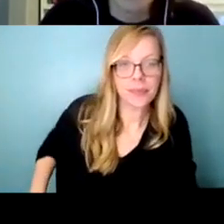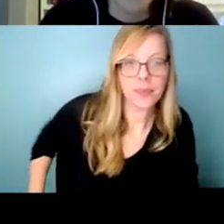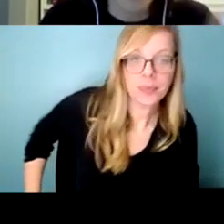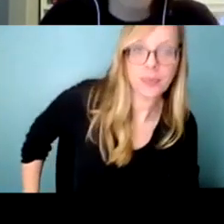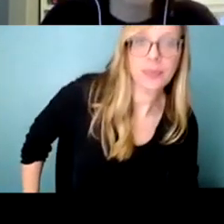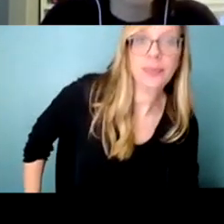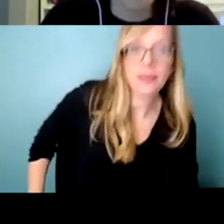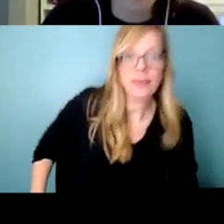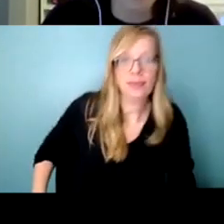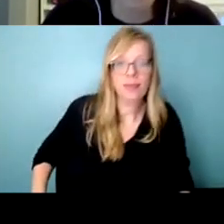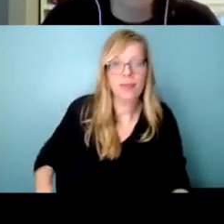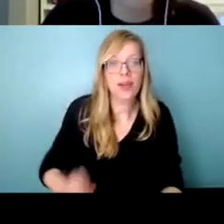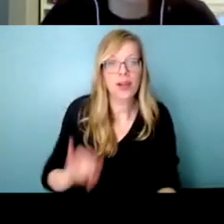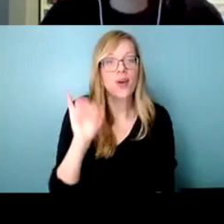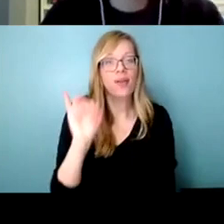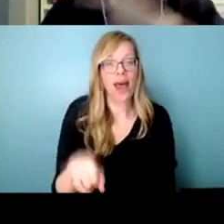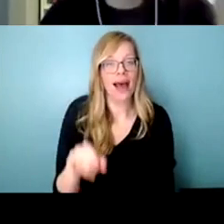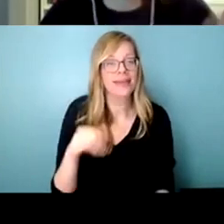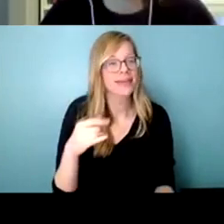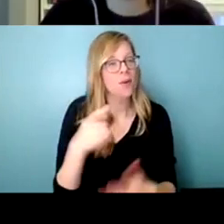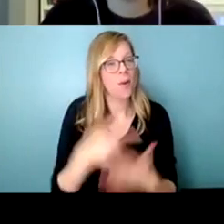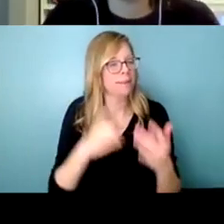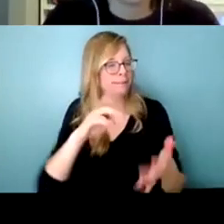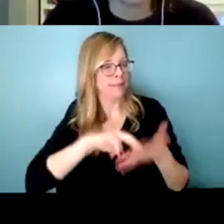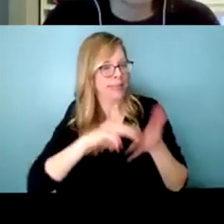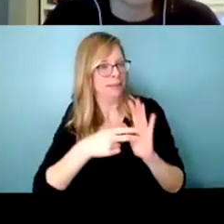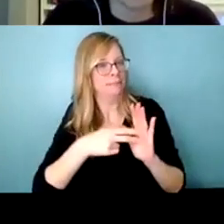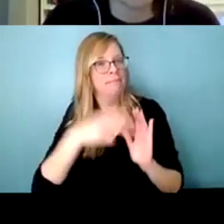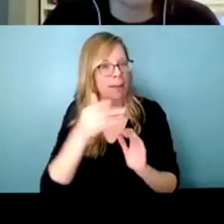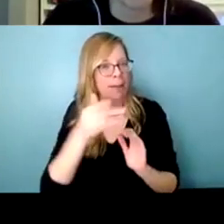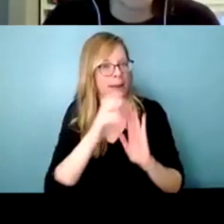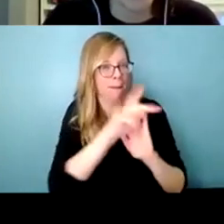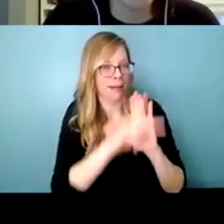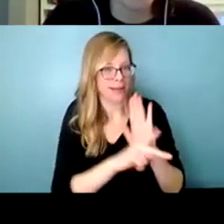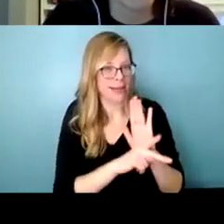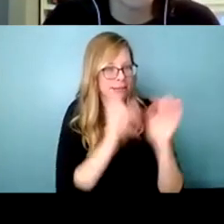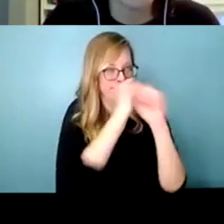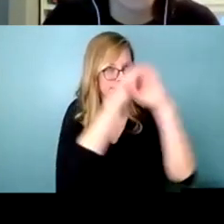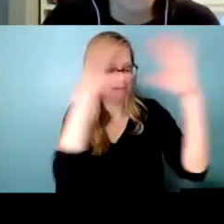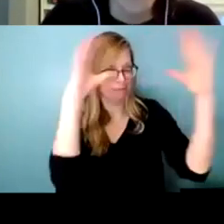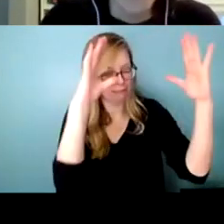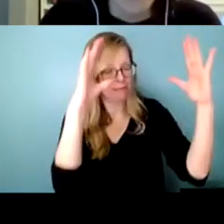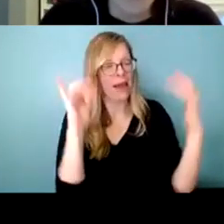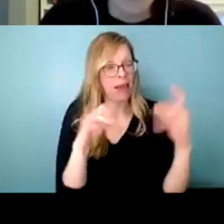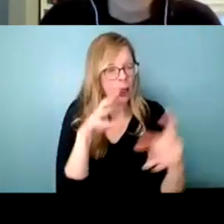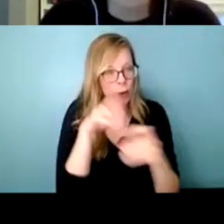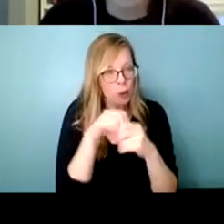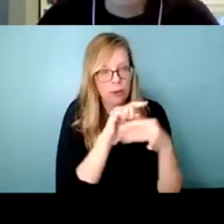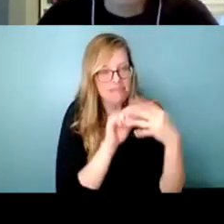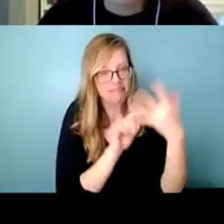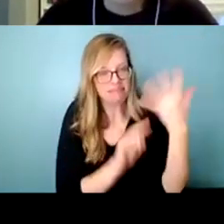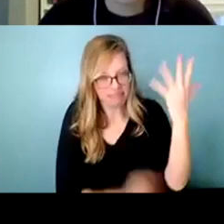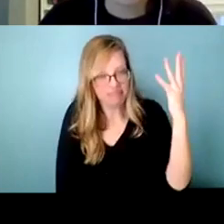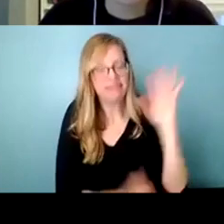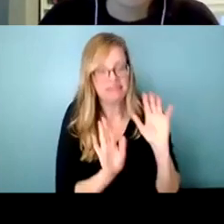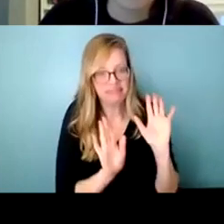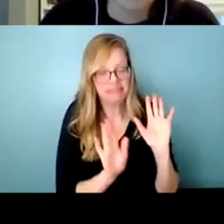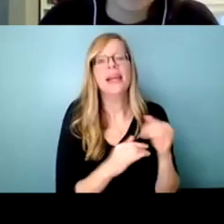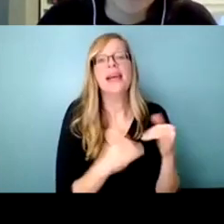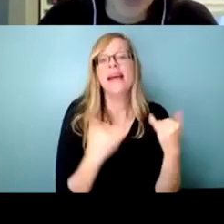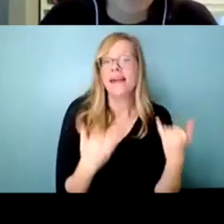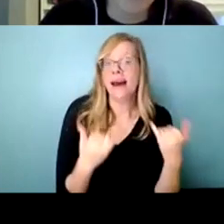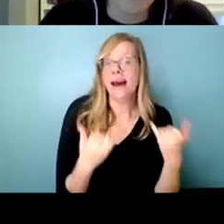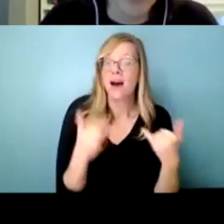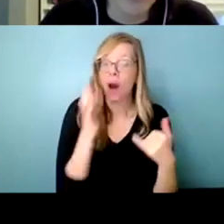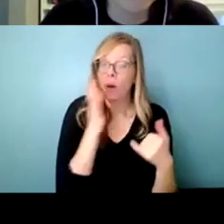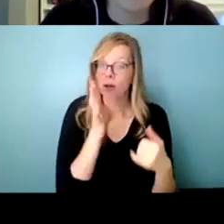quick snapshot of what public policy is and all the different things that it um encompasses and so now i'm going to talk just a little bit